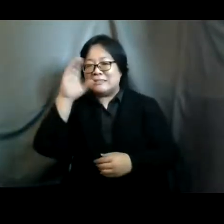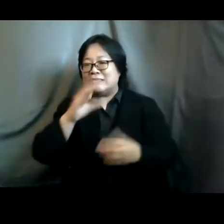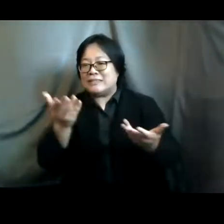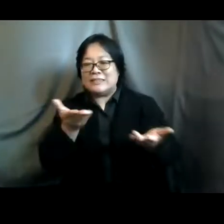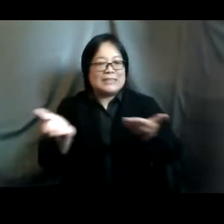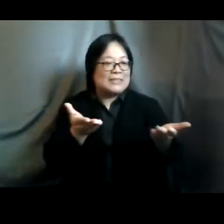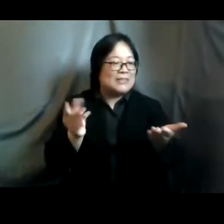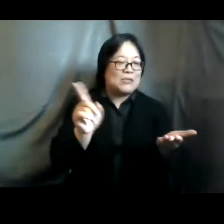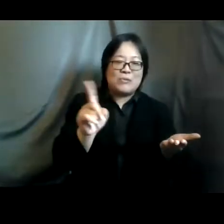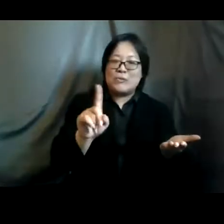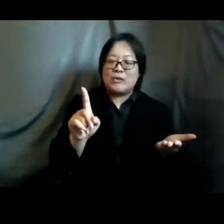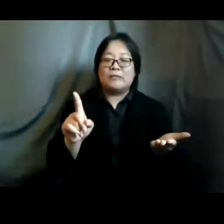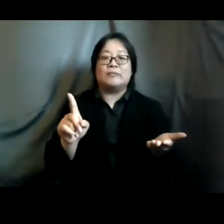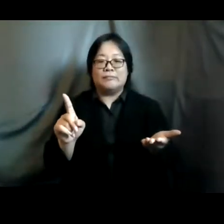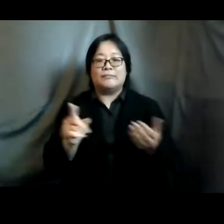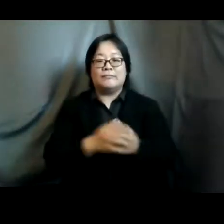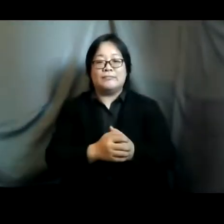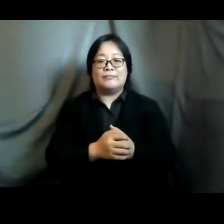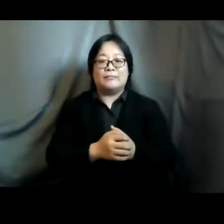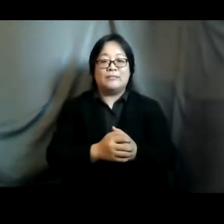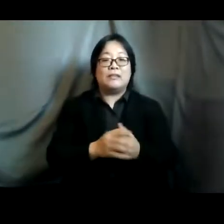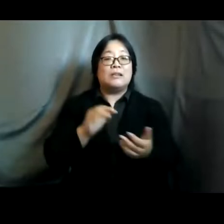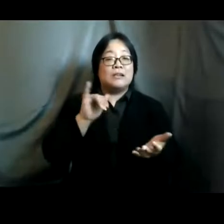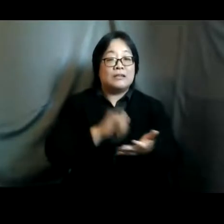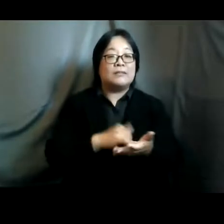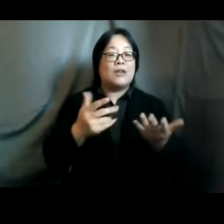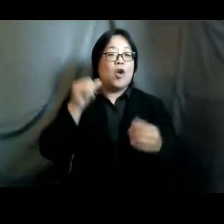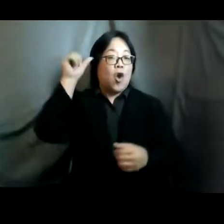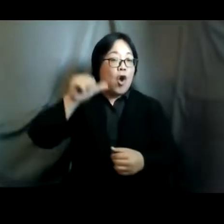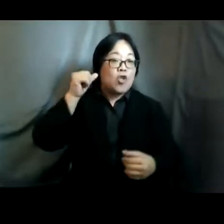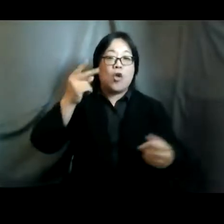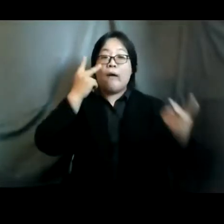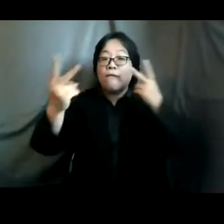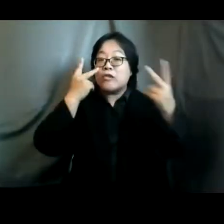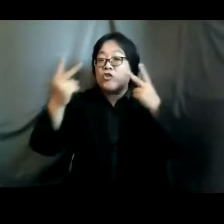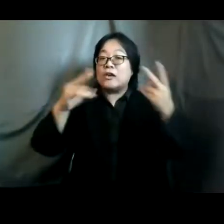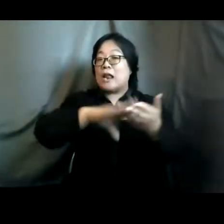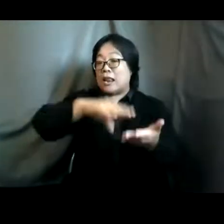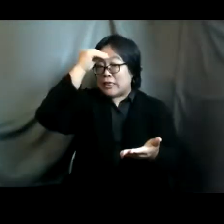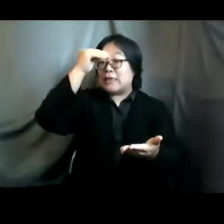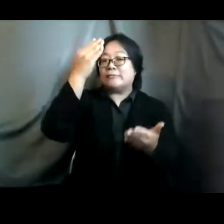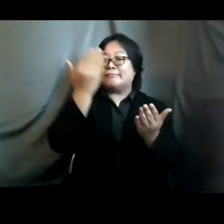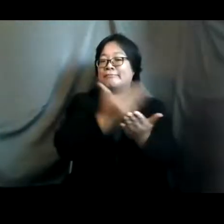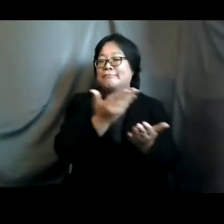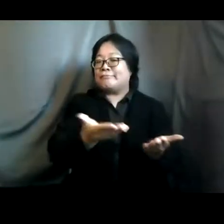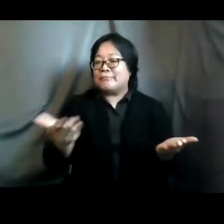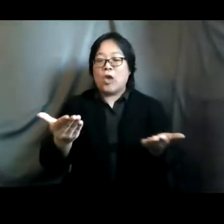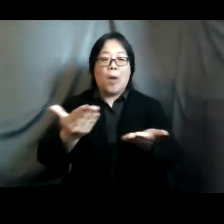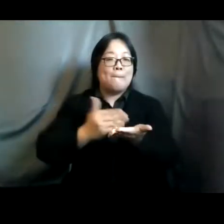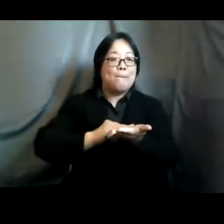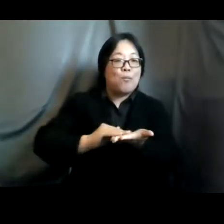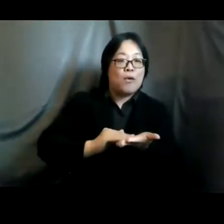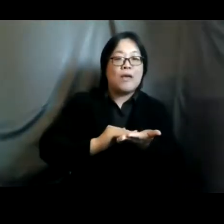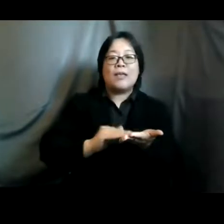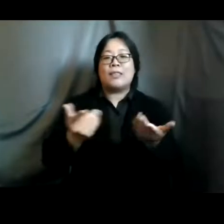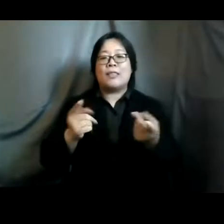uh third as a production of audio and visual learning materials as uh and also in the braille dps uh to different labeled